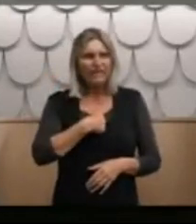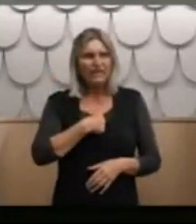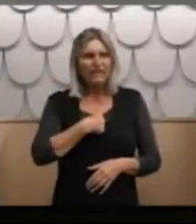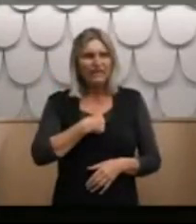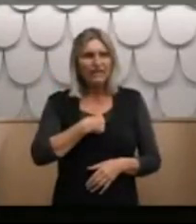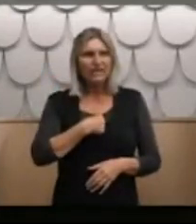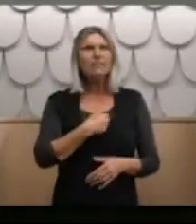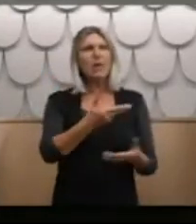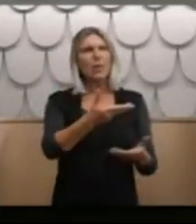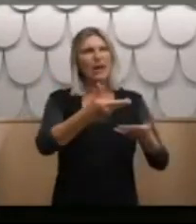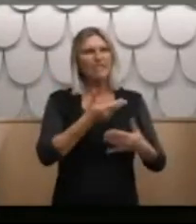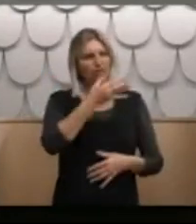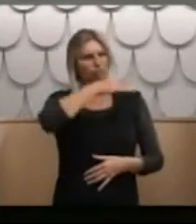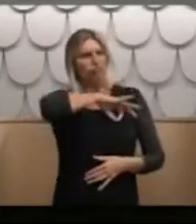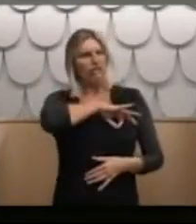spend at the shop.